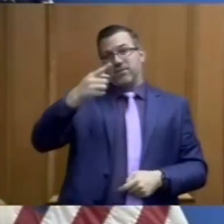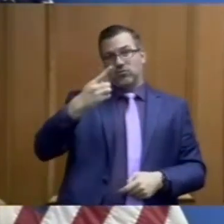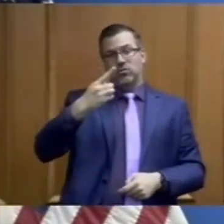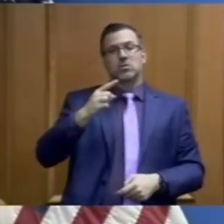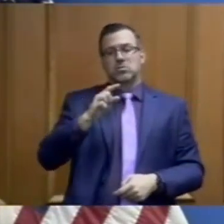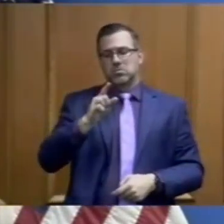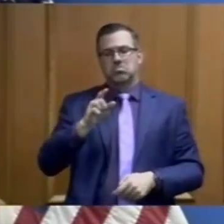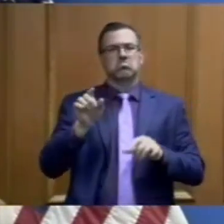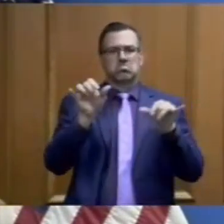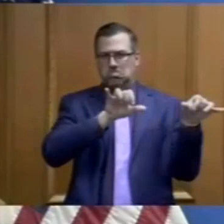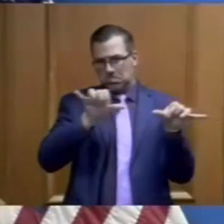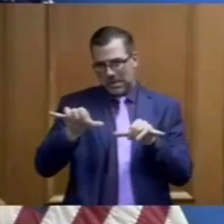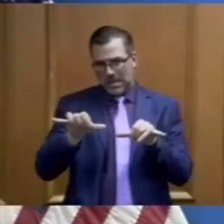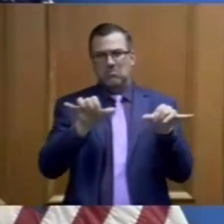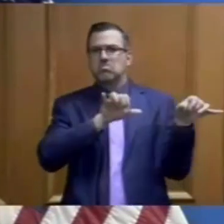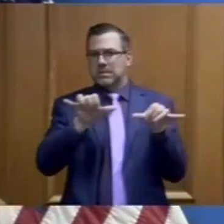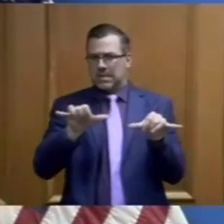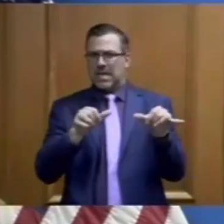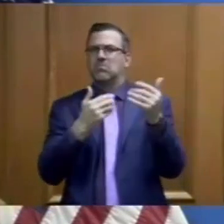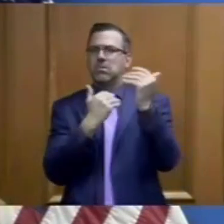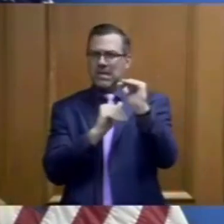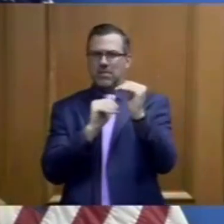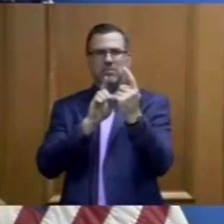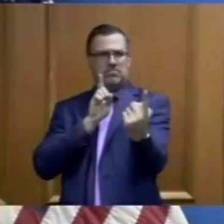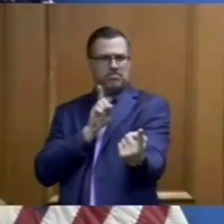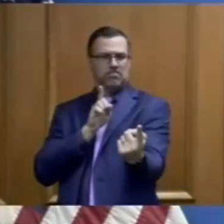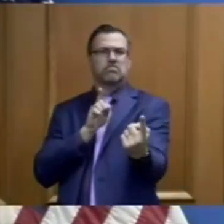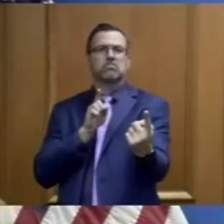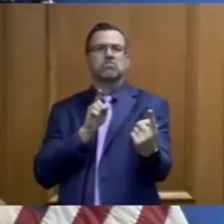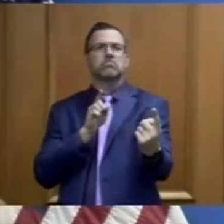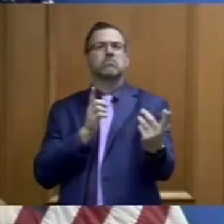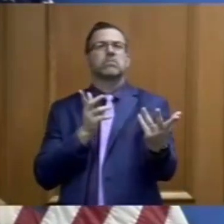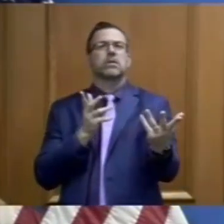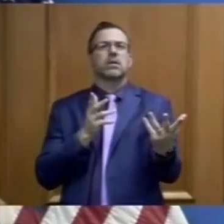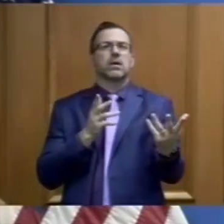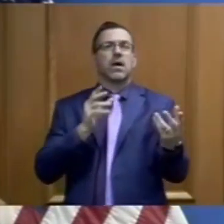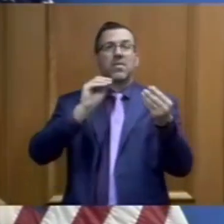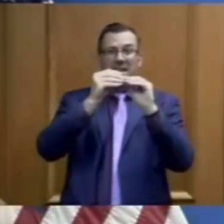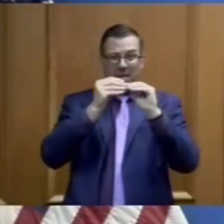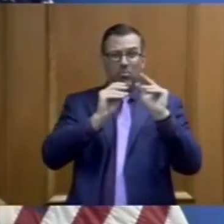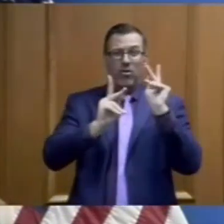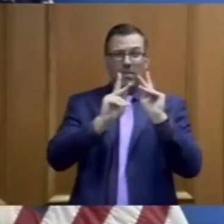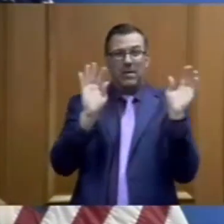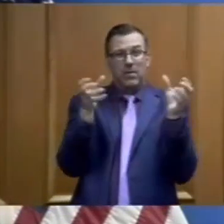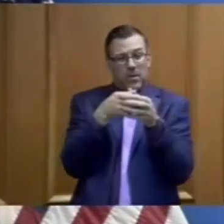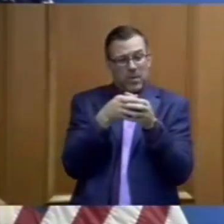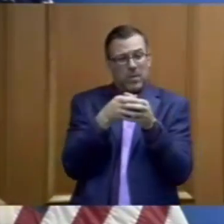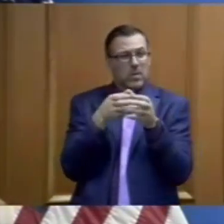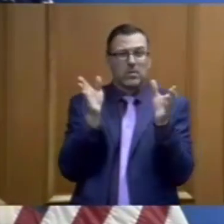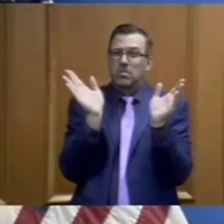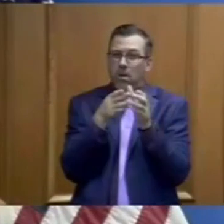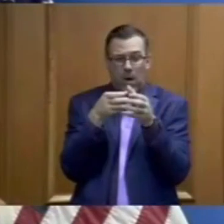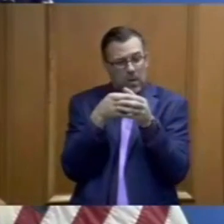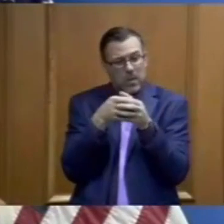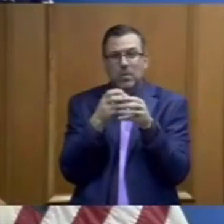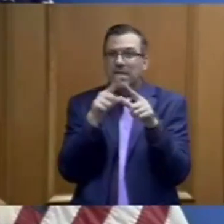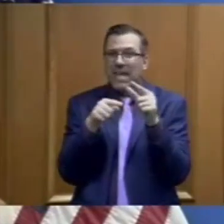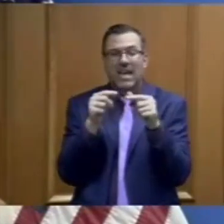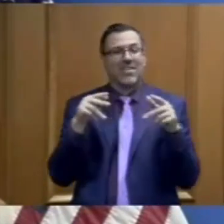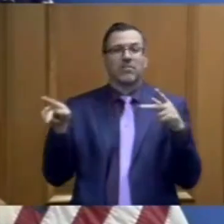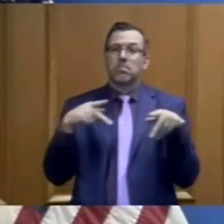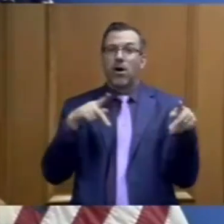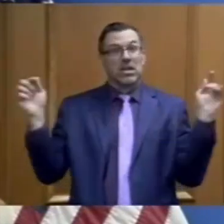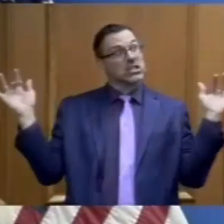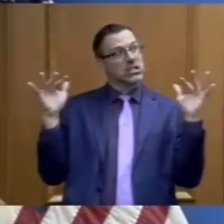have the same restrictions with regard to social gatherings, the numbers of people in social gatherings. This change